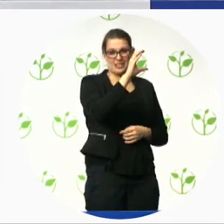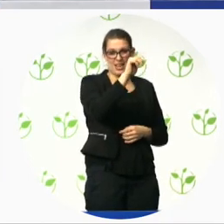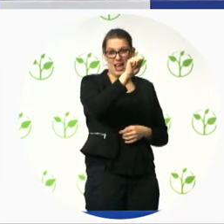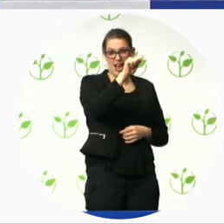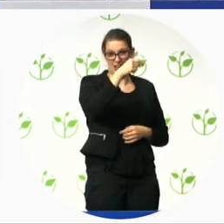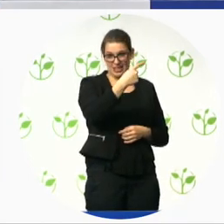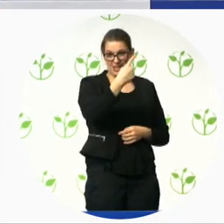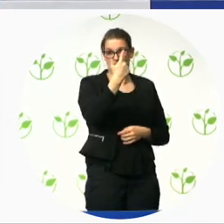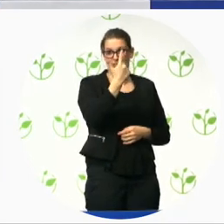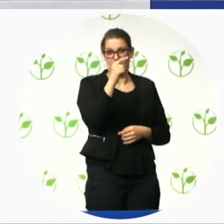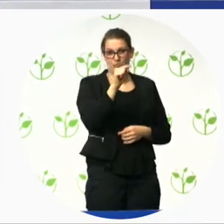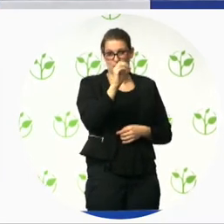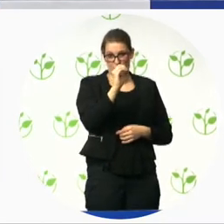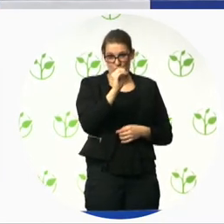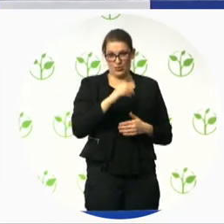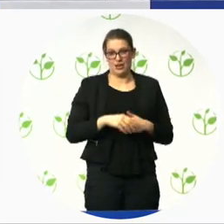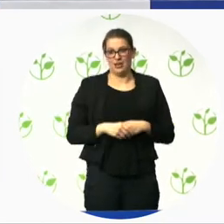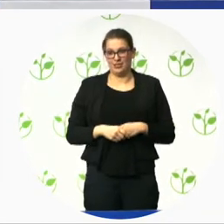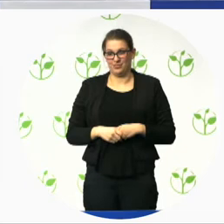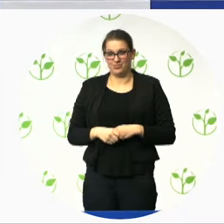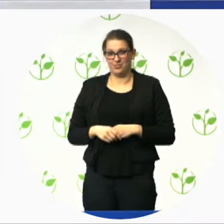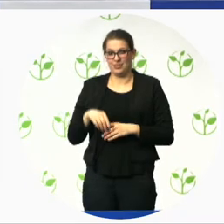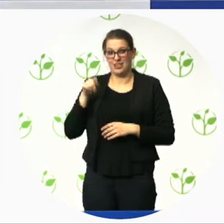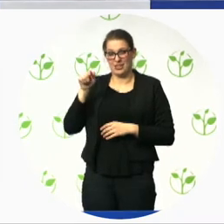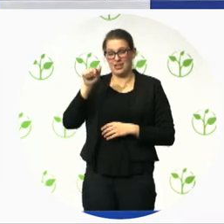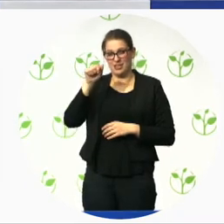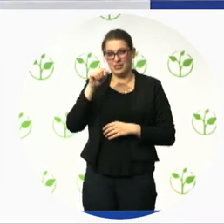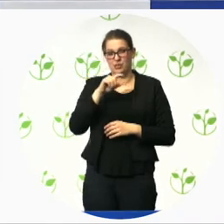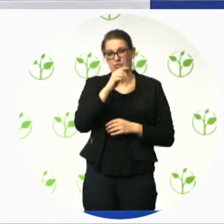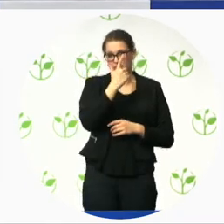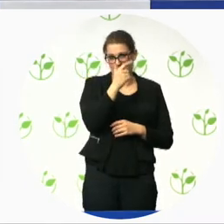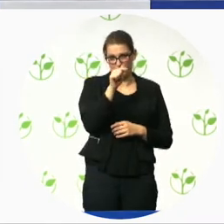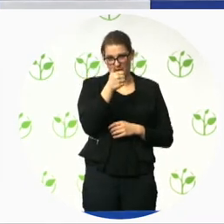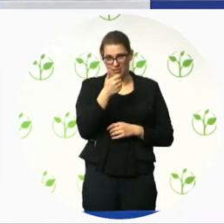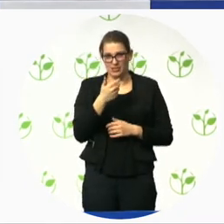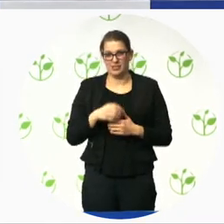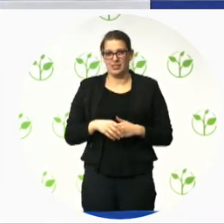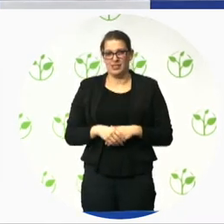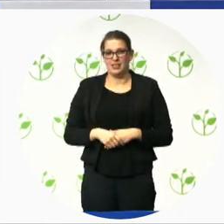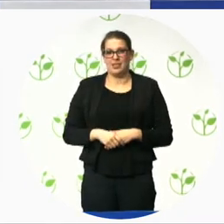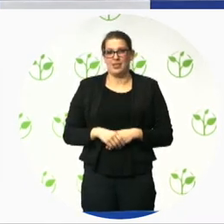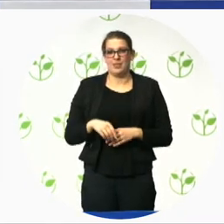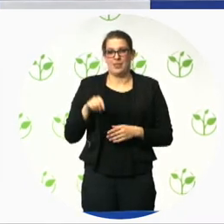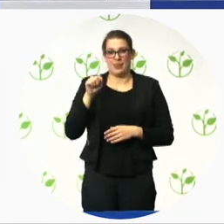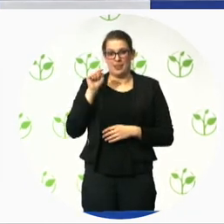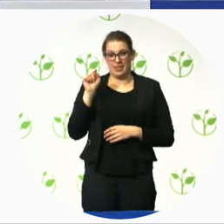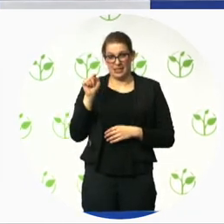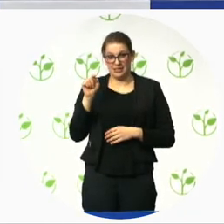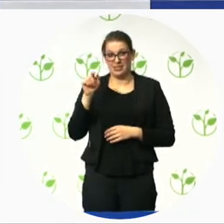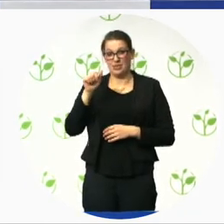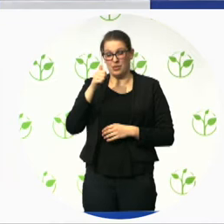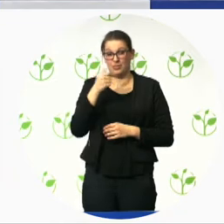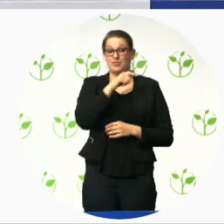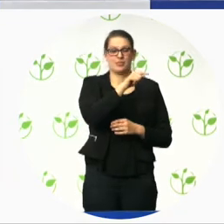in the future 2.1 and there to the AA in other countries I